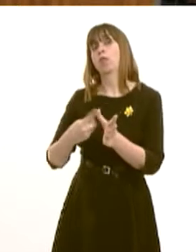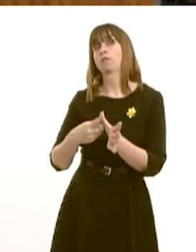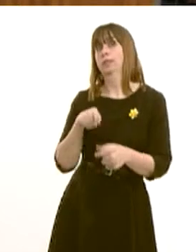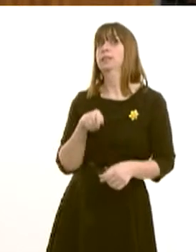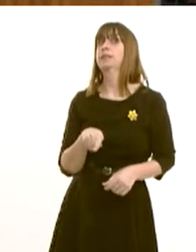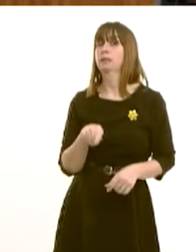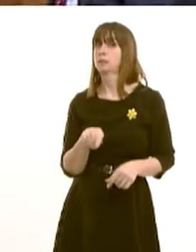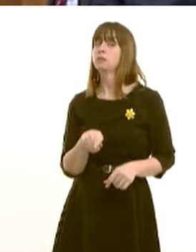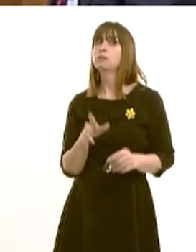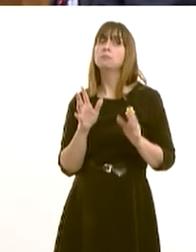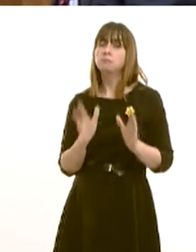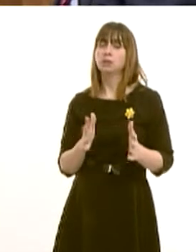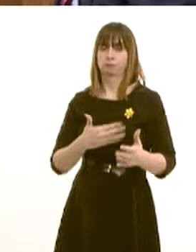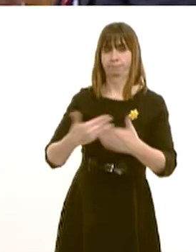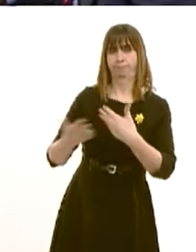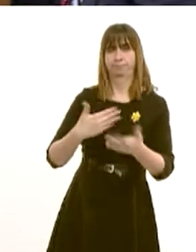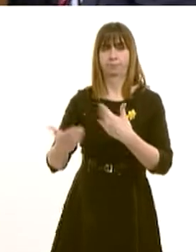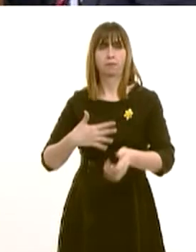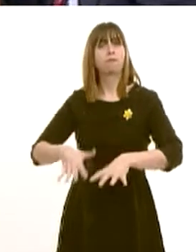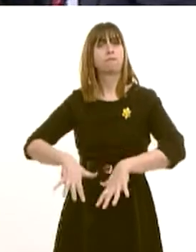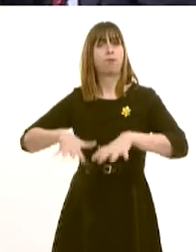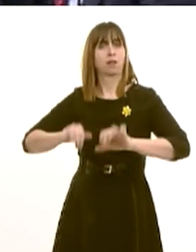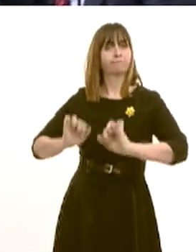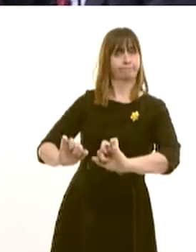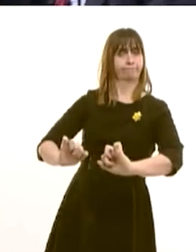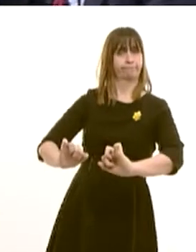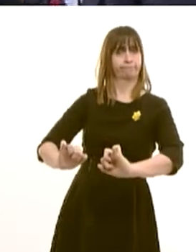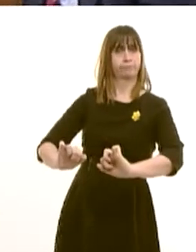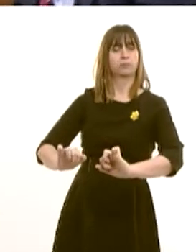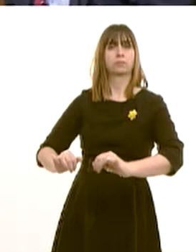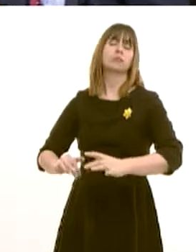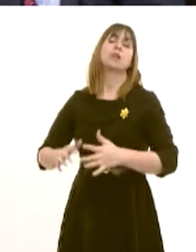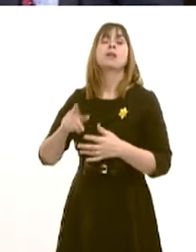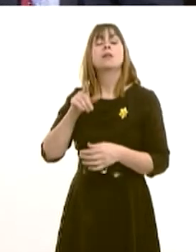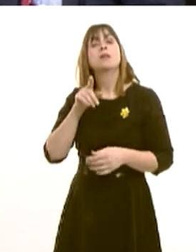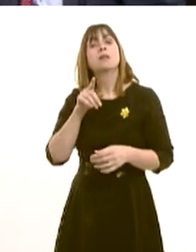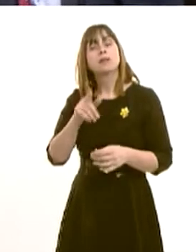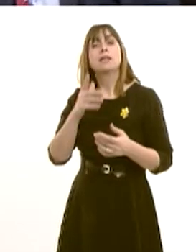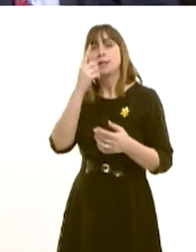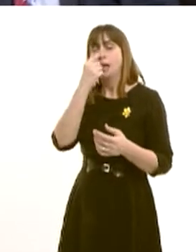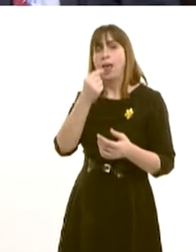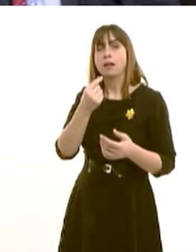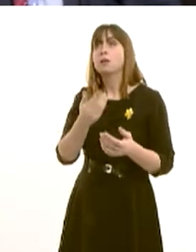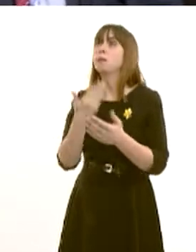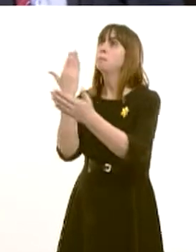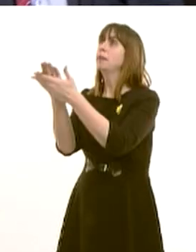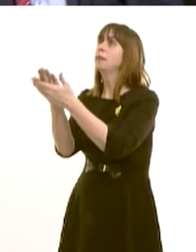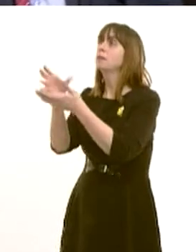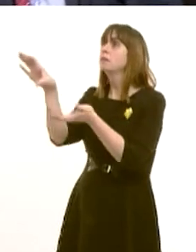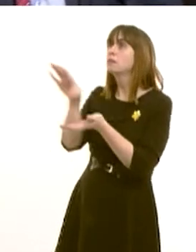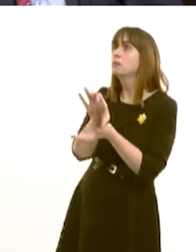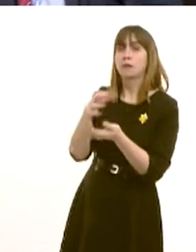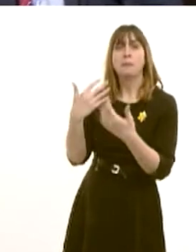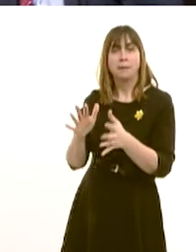of course, of dealing with flooding. They, of course, are able to bid for grant funding for flood schemes. They've done that